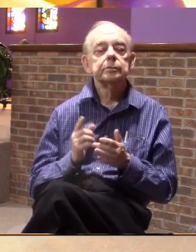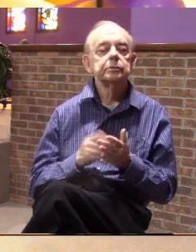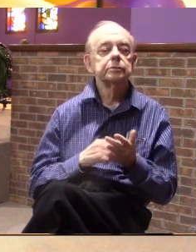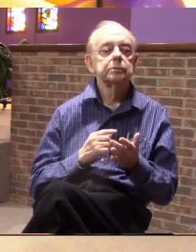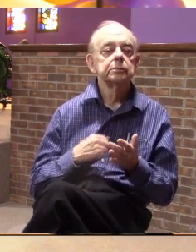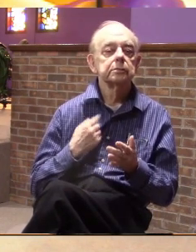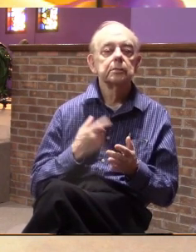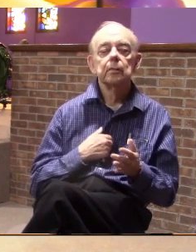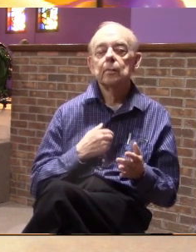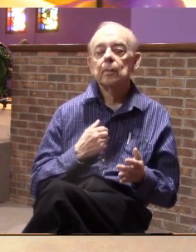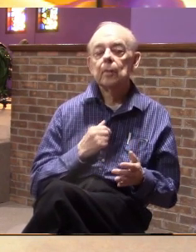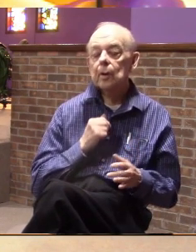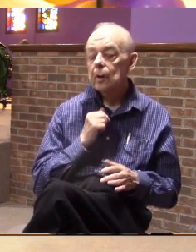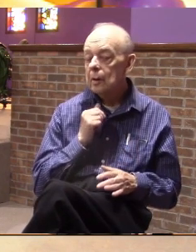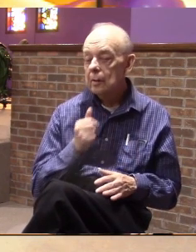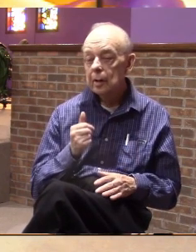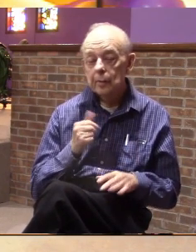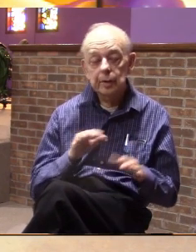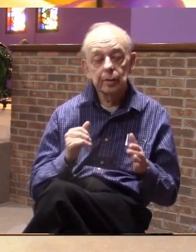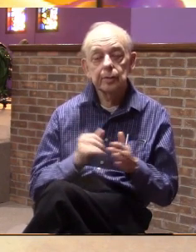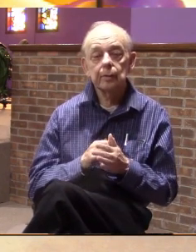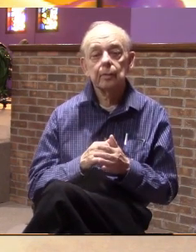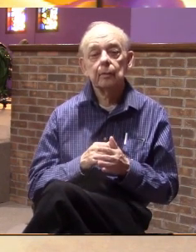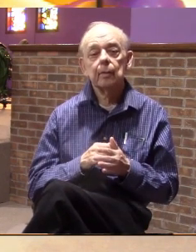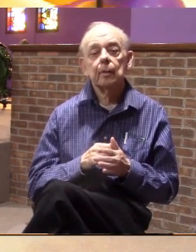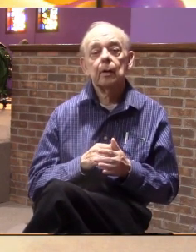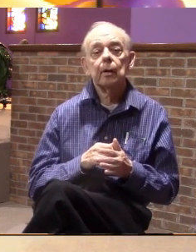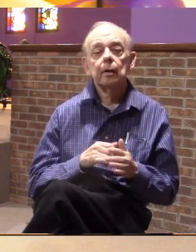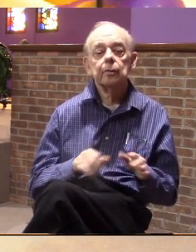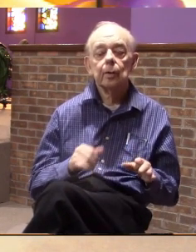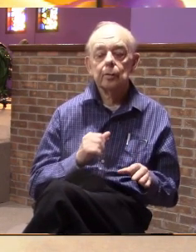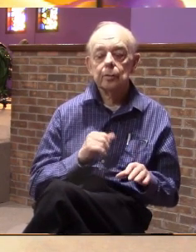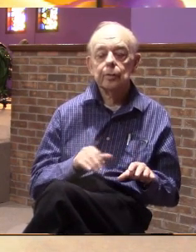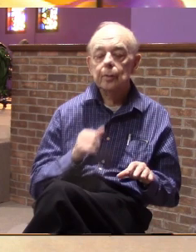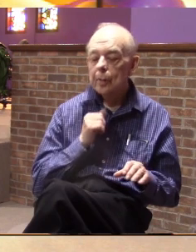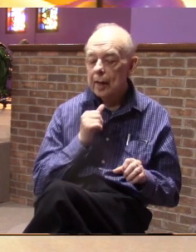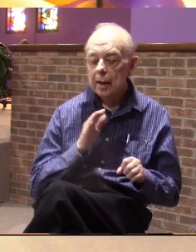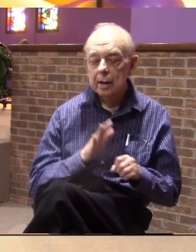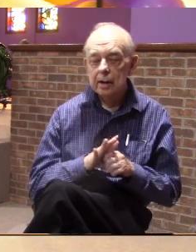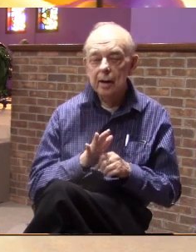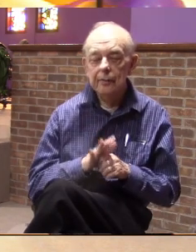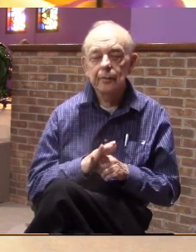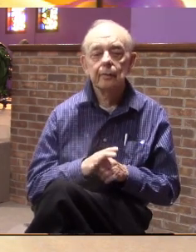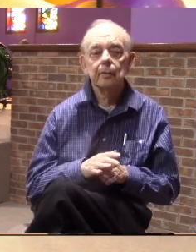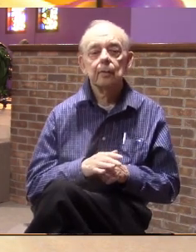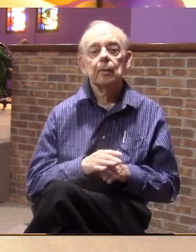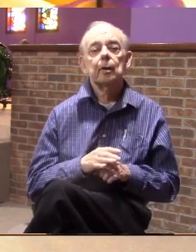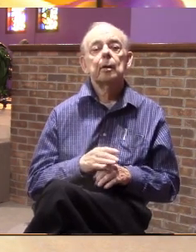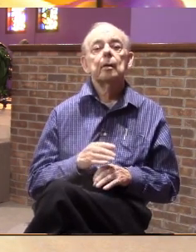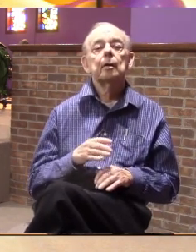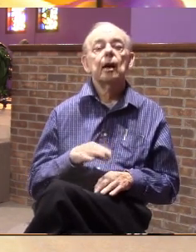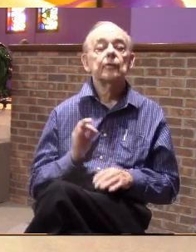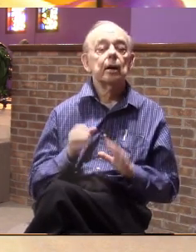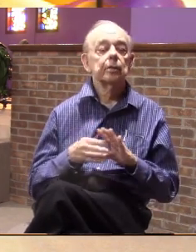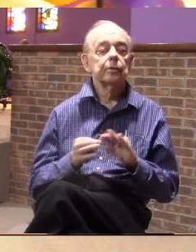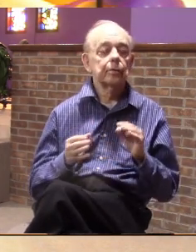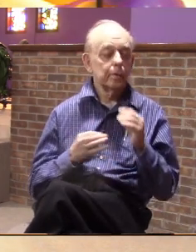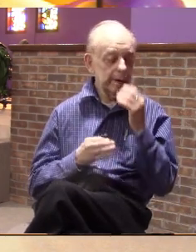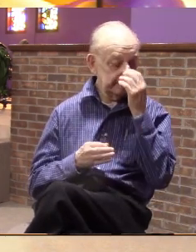we just don't do that and do that enough I found a story